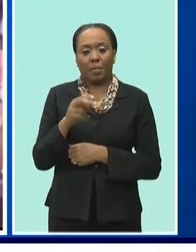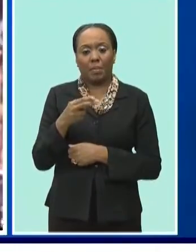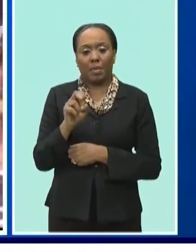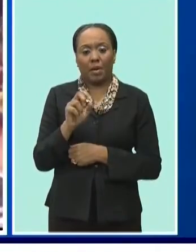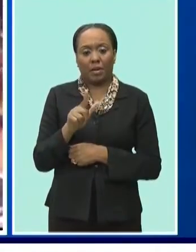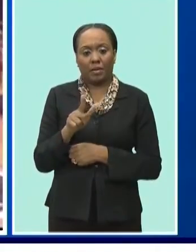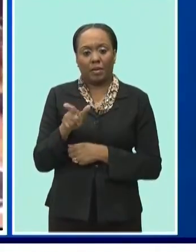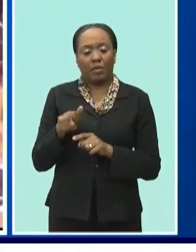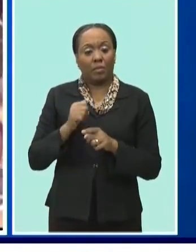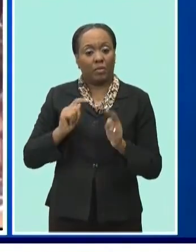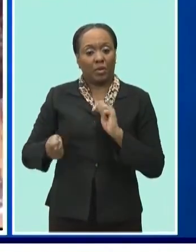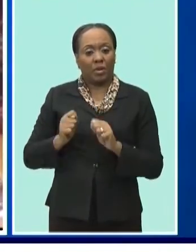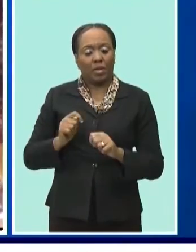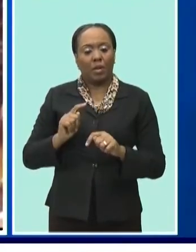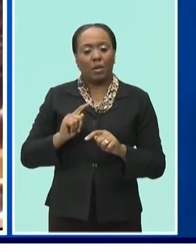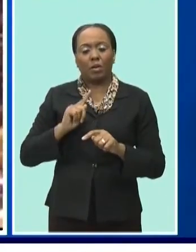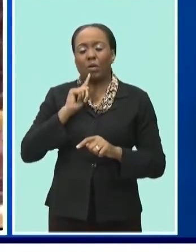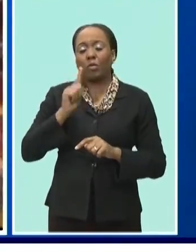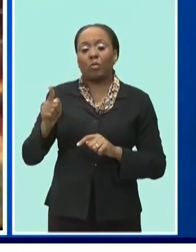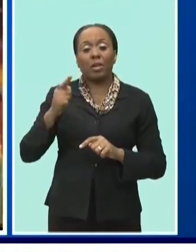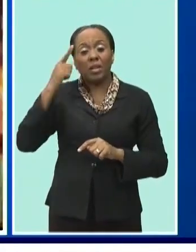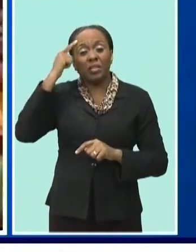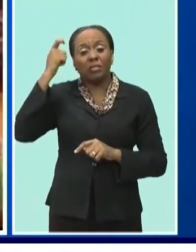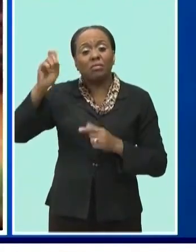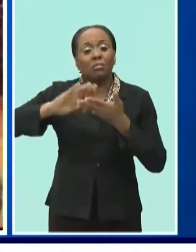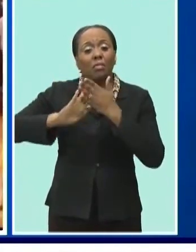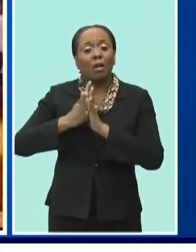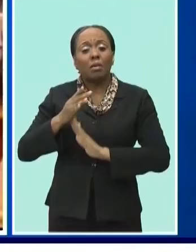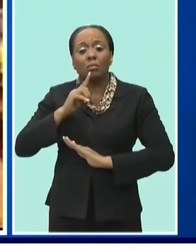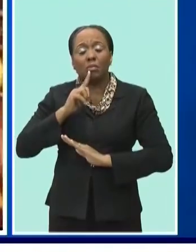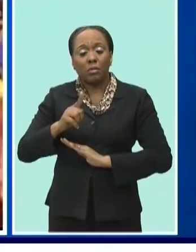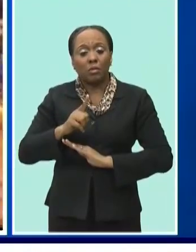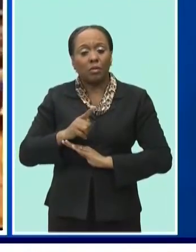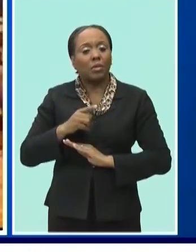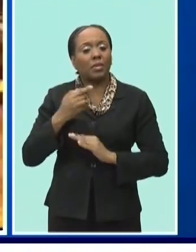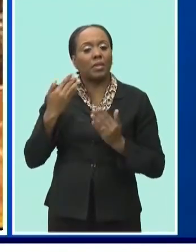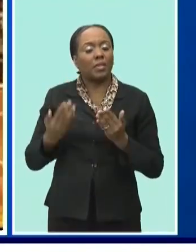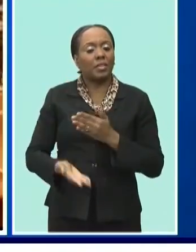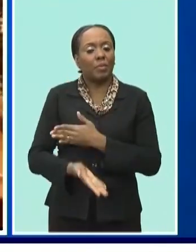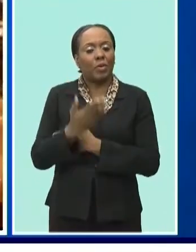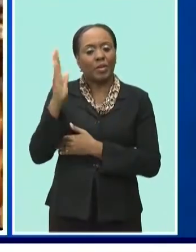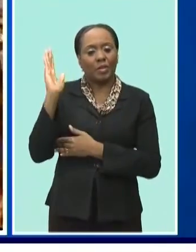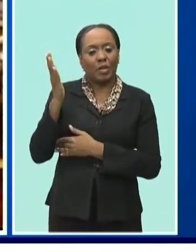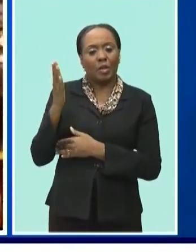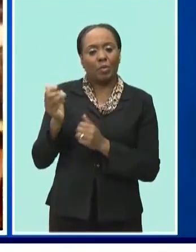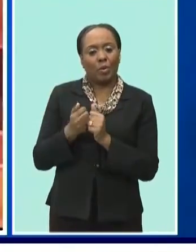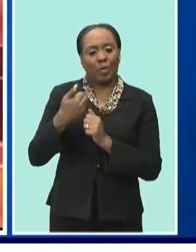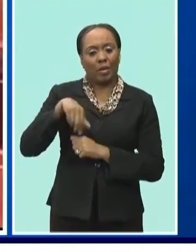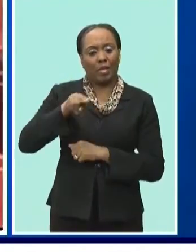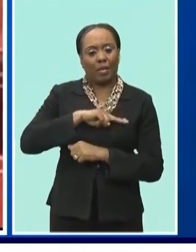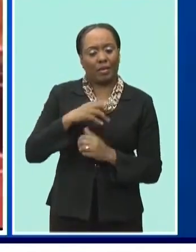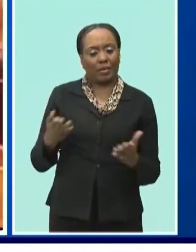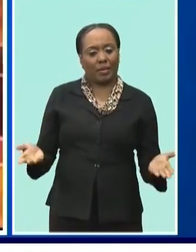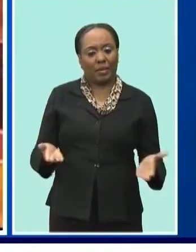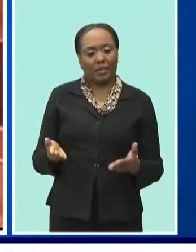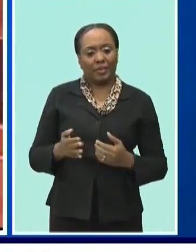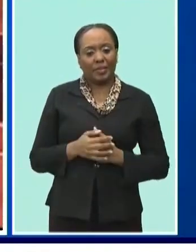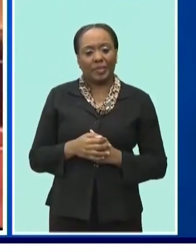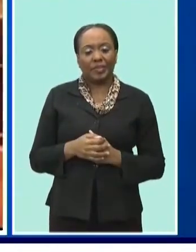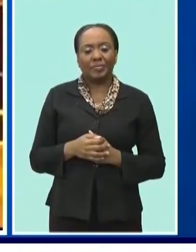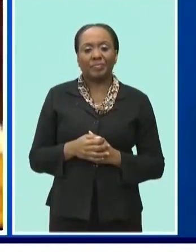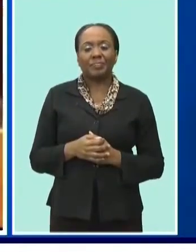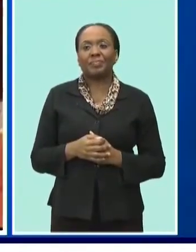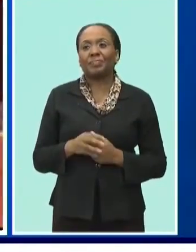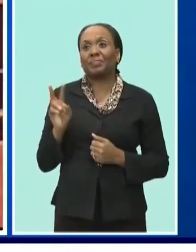was a dream come true. The Bajan Brooklynettes were guests on the CBC TV8 program Morning Barbados. It